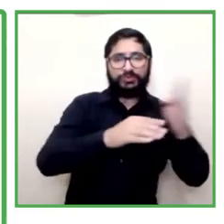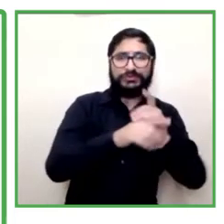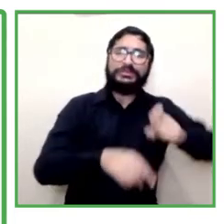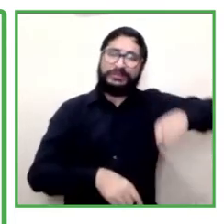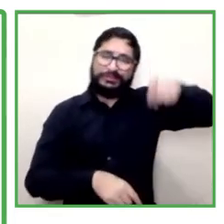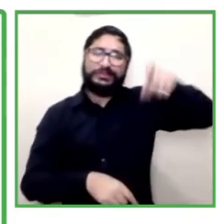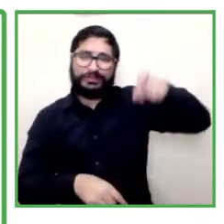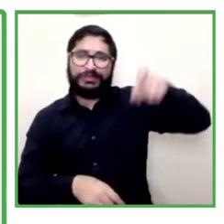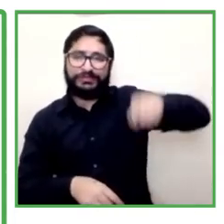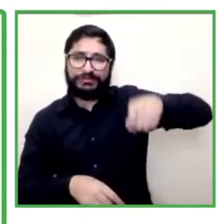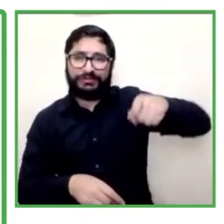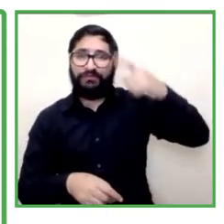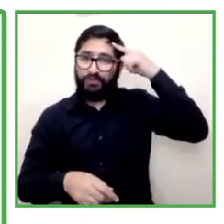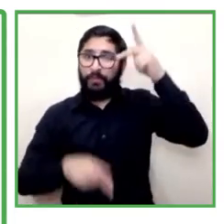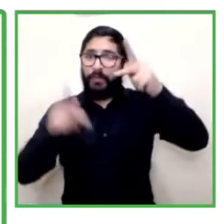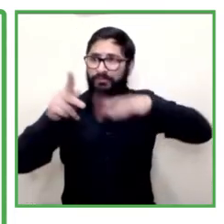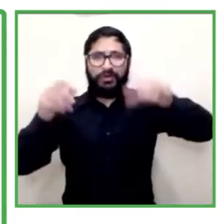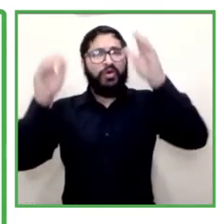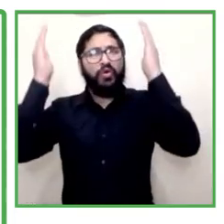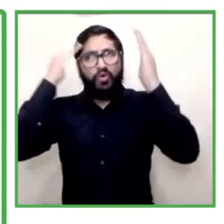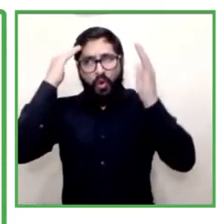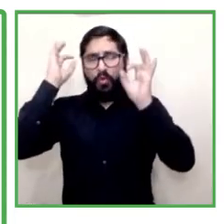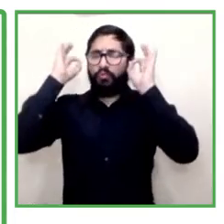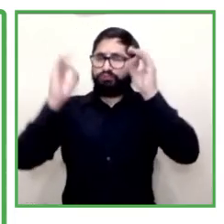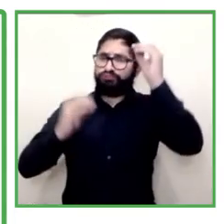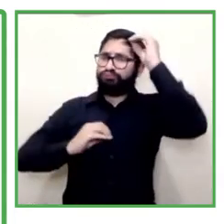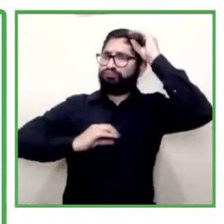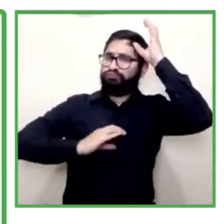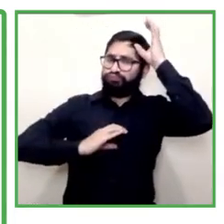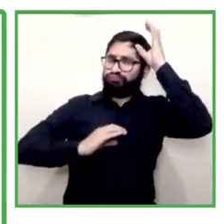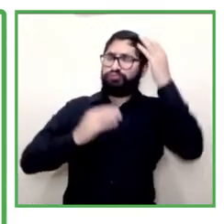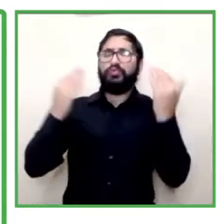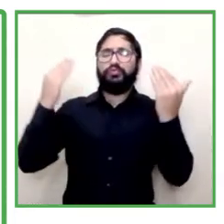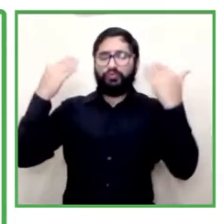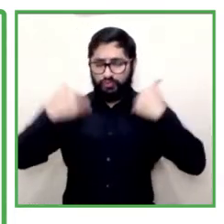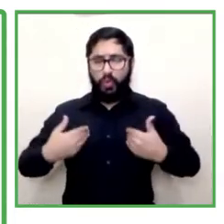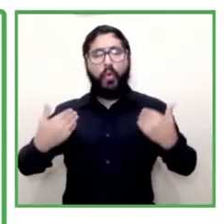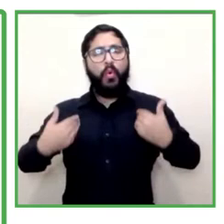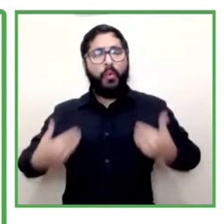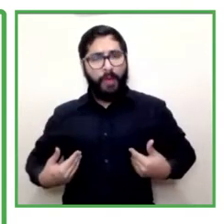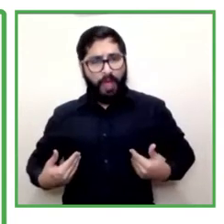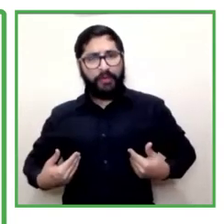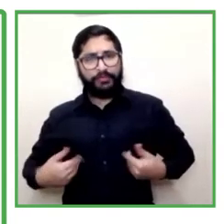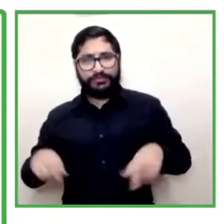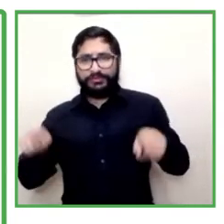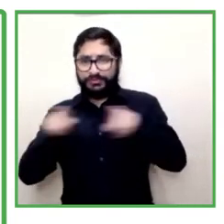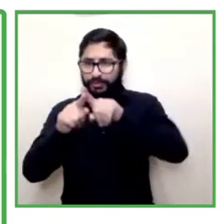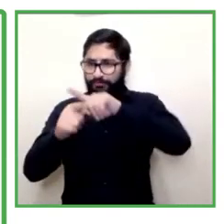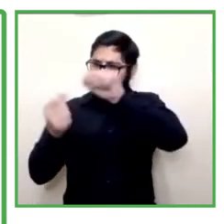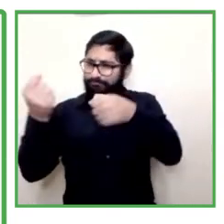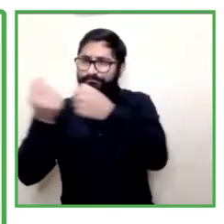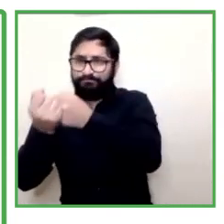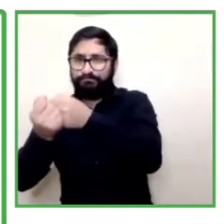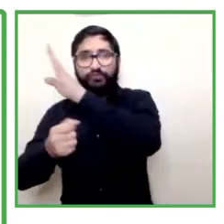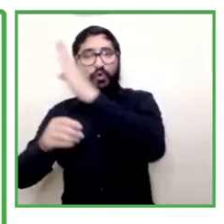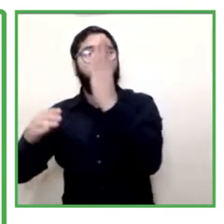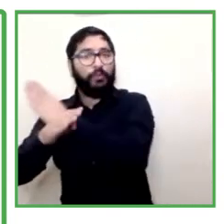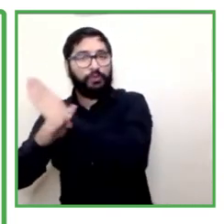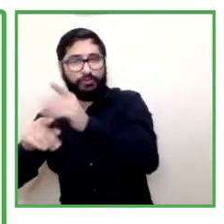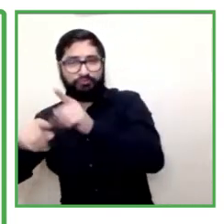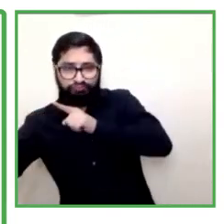that requires human capital the idea is to be a companion the idea is to advise the